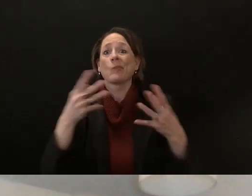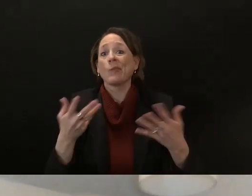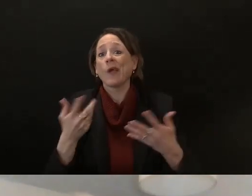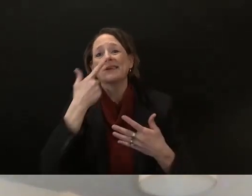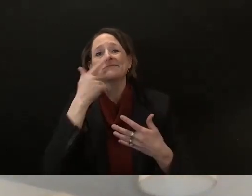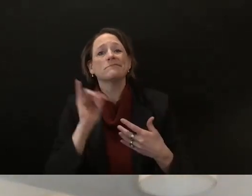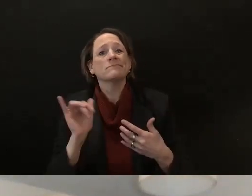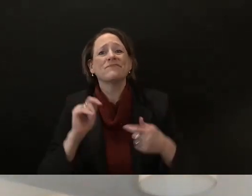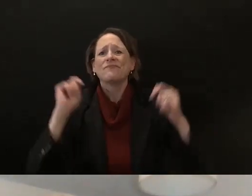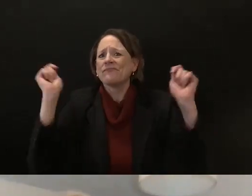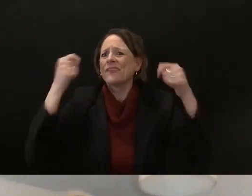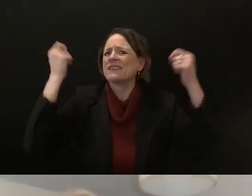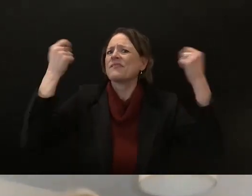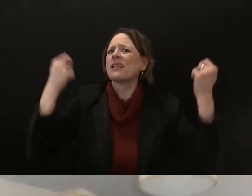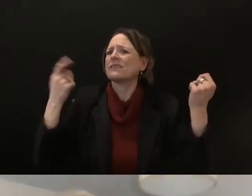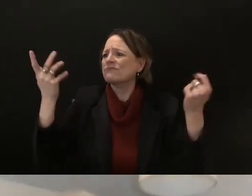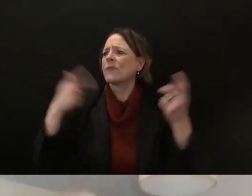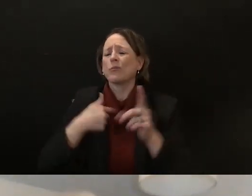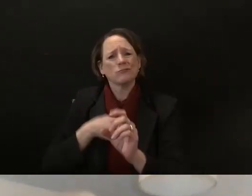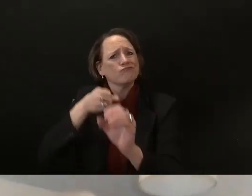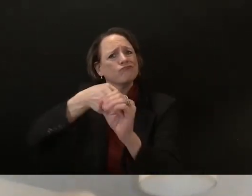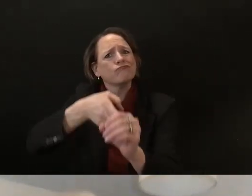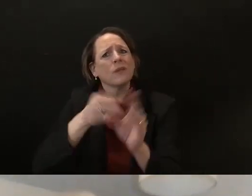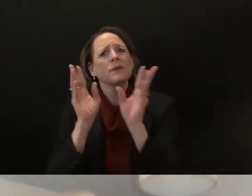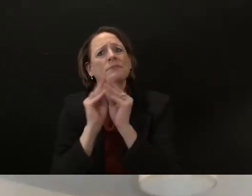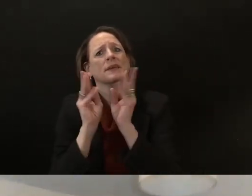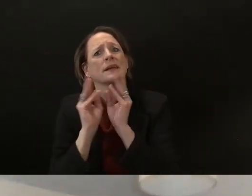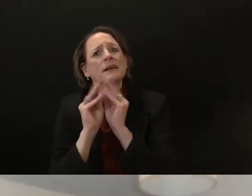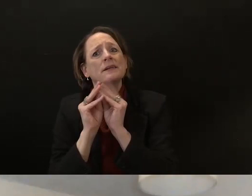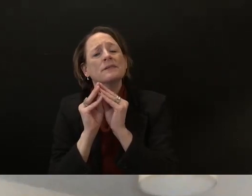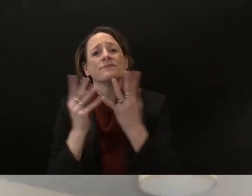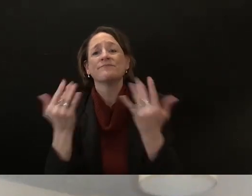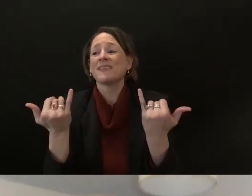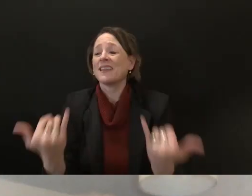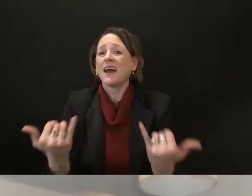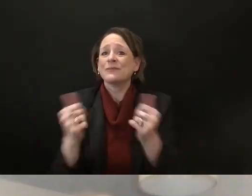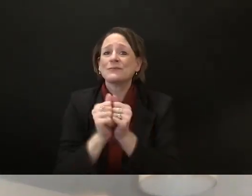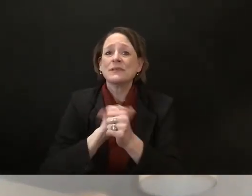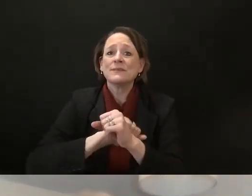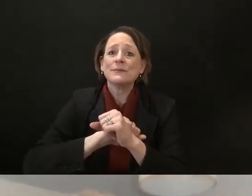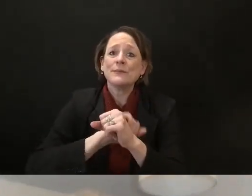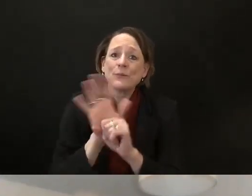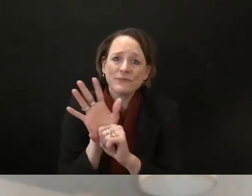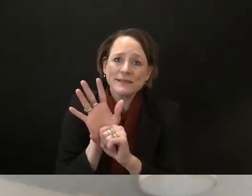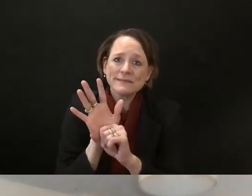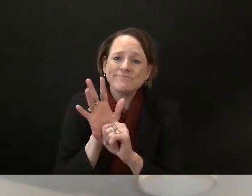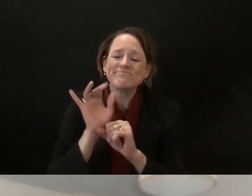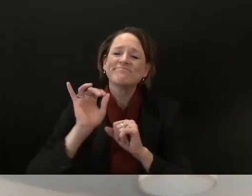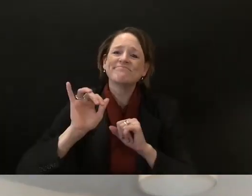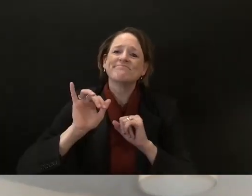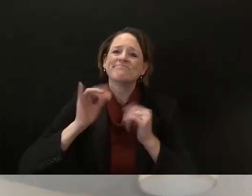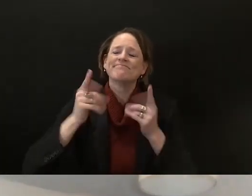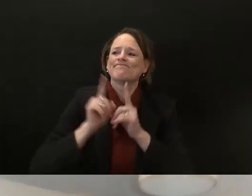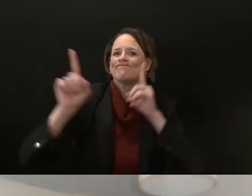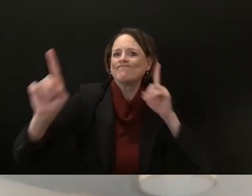but unfortunately um you know it has changed that and so we've had to find new ways to connect with with